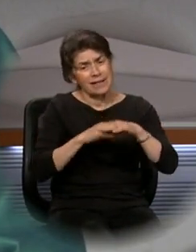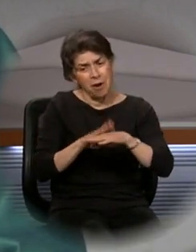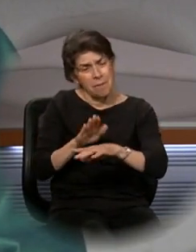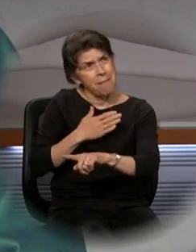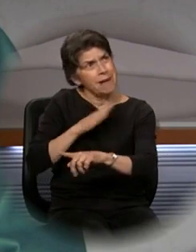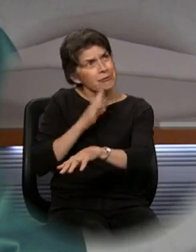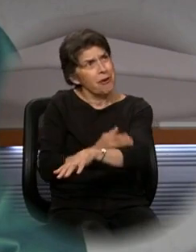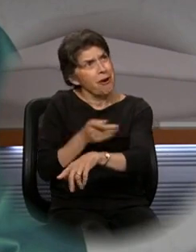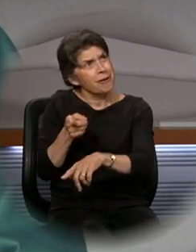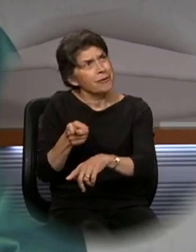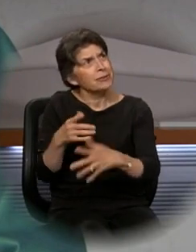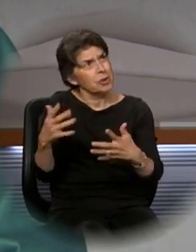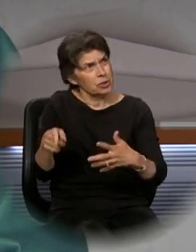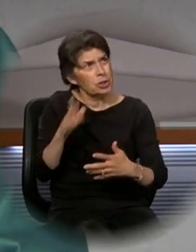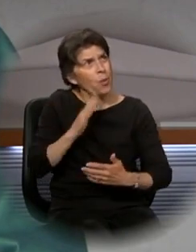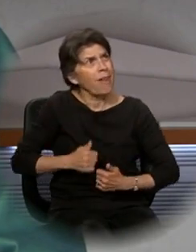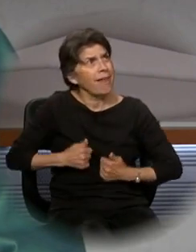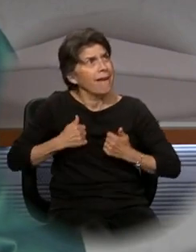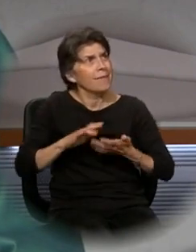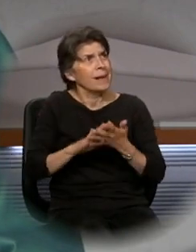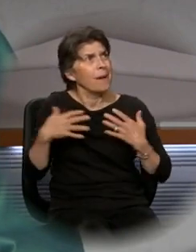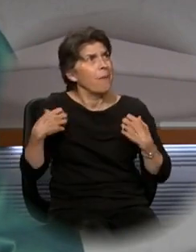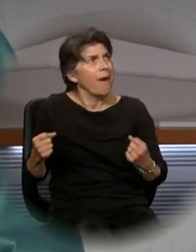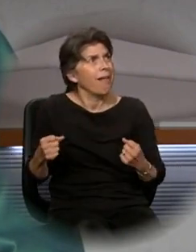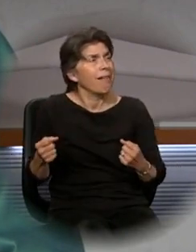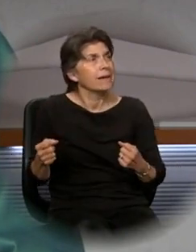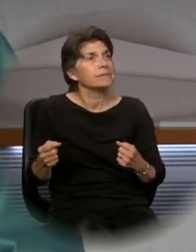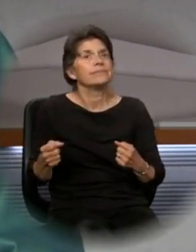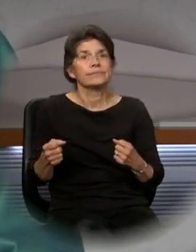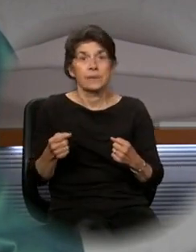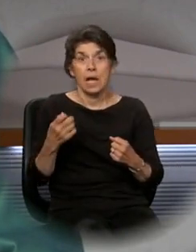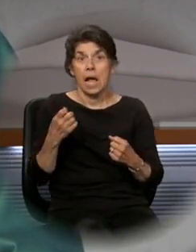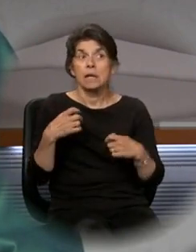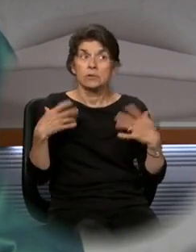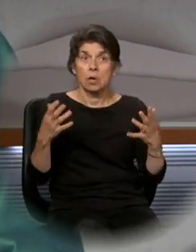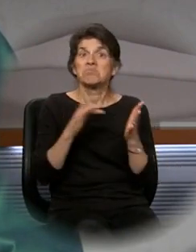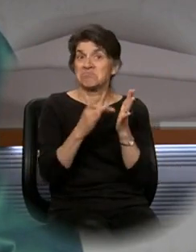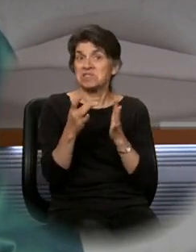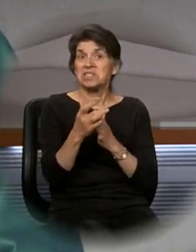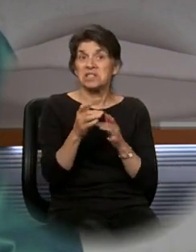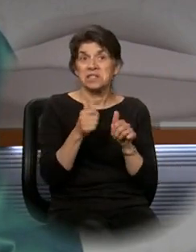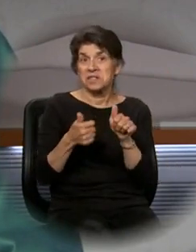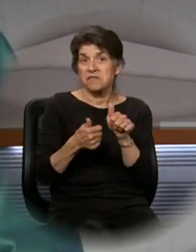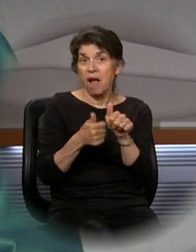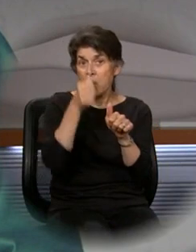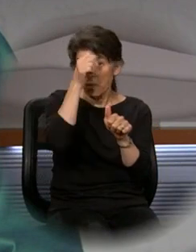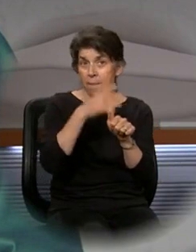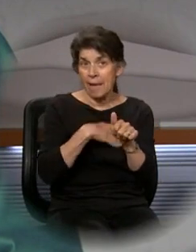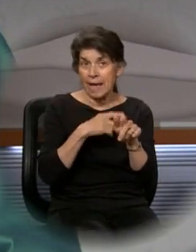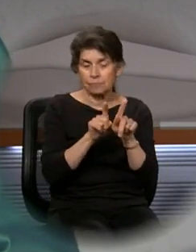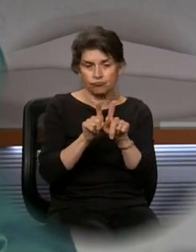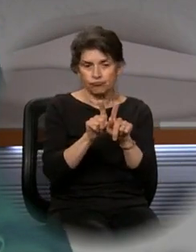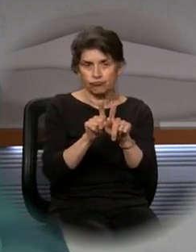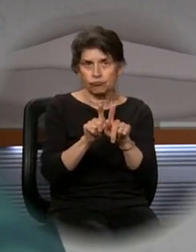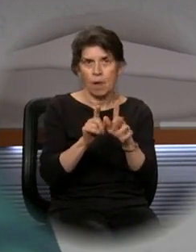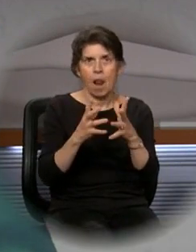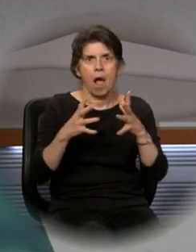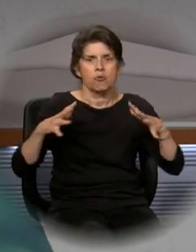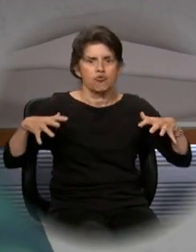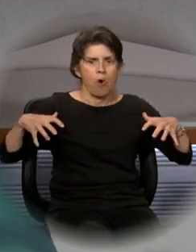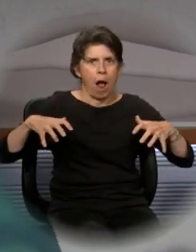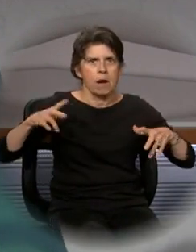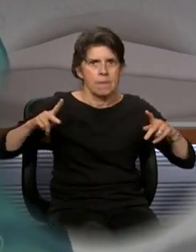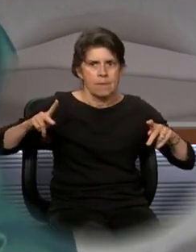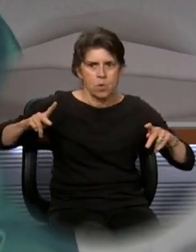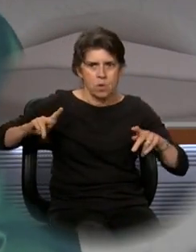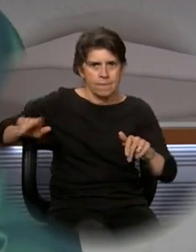well and live. He went off with him, and a large crowd followed him and pressed upon him. While he was